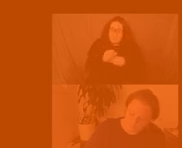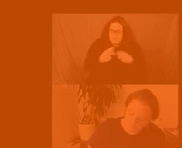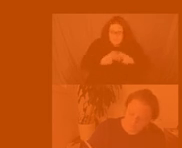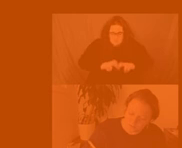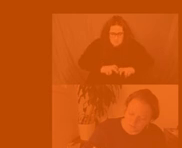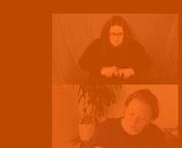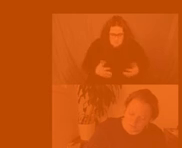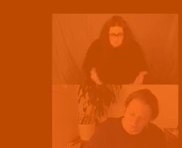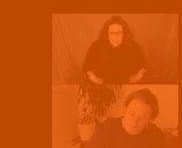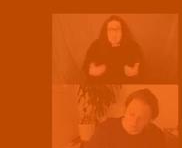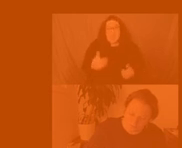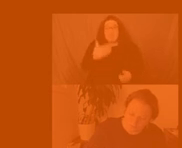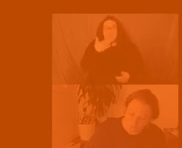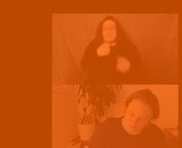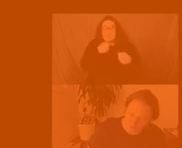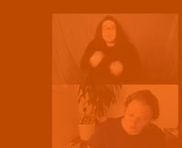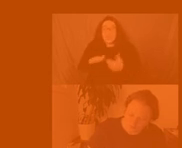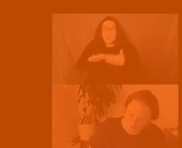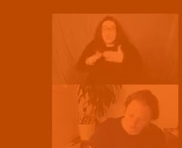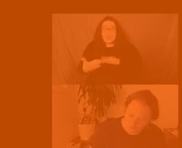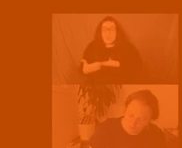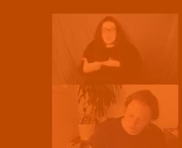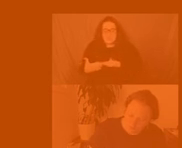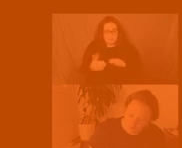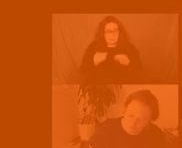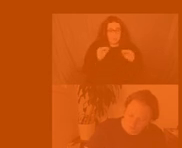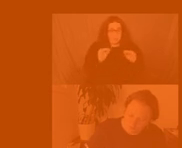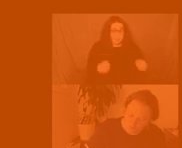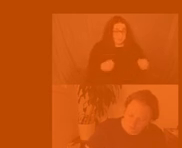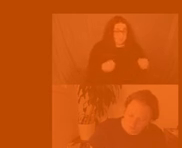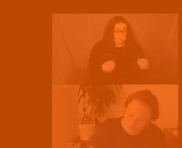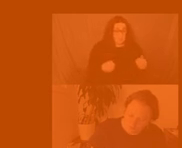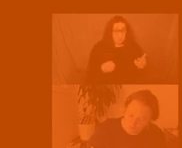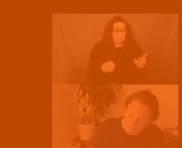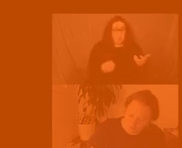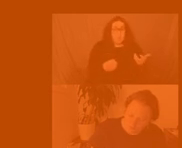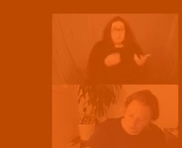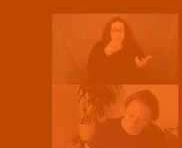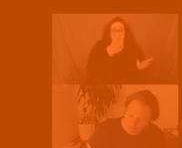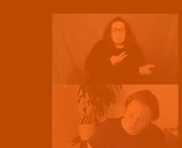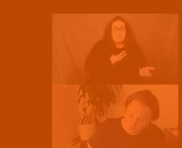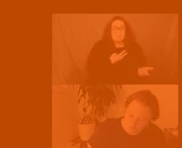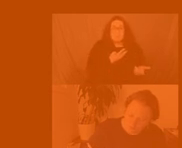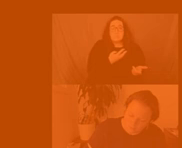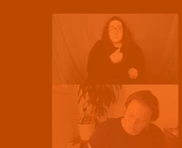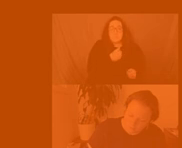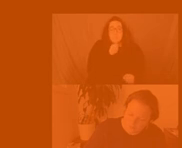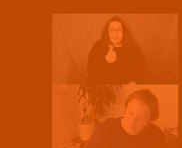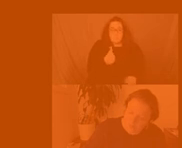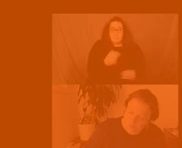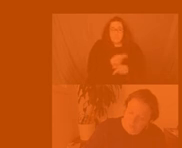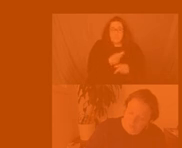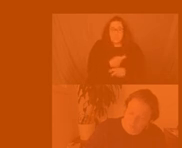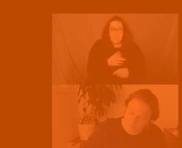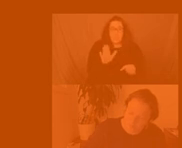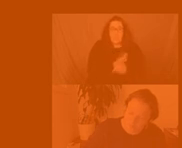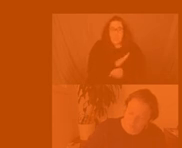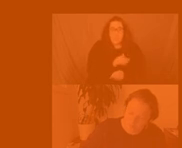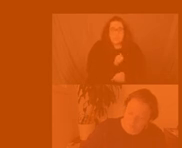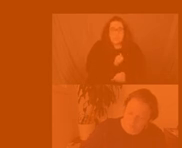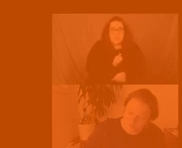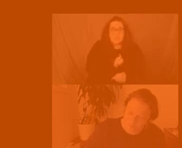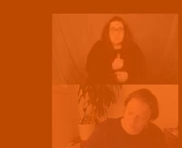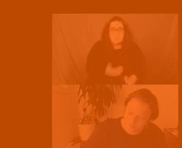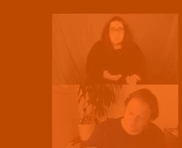a truly benevolent not negligent structure of authorities uh and so uh it feels like the the endless